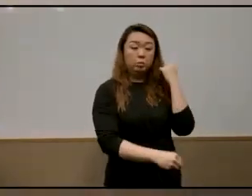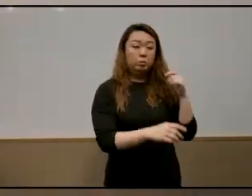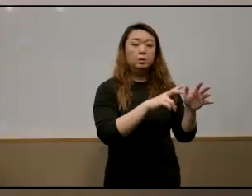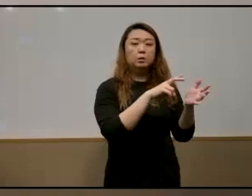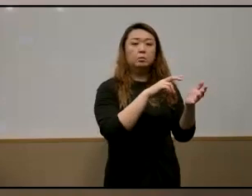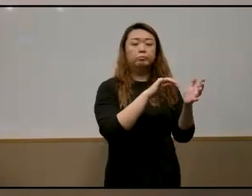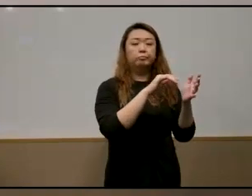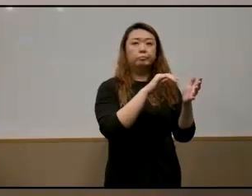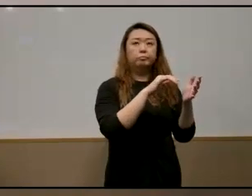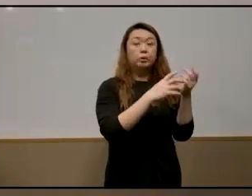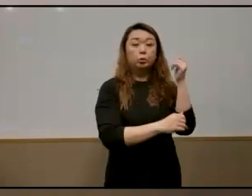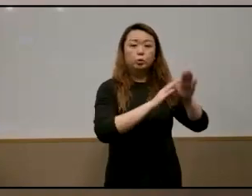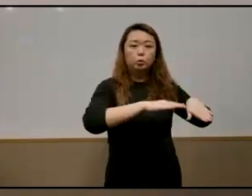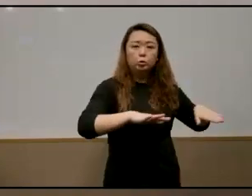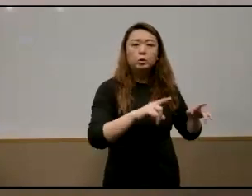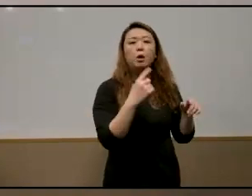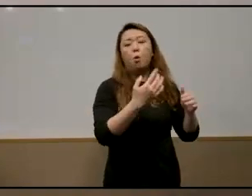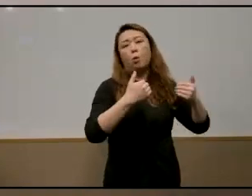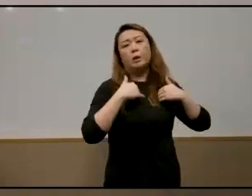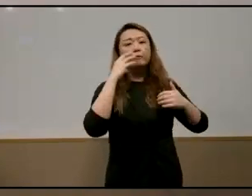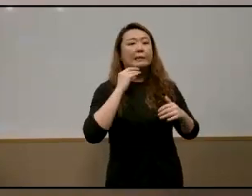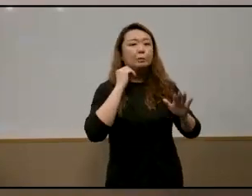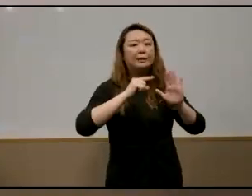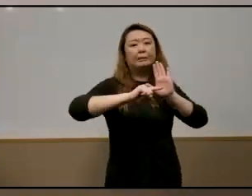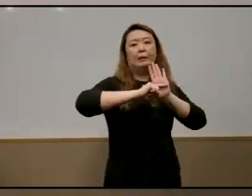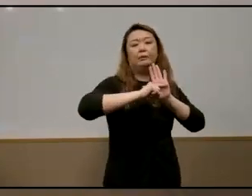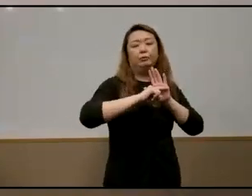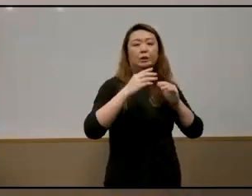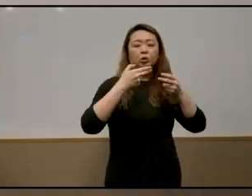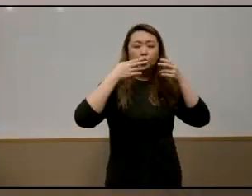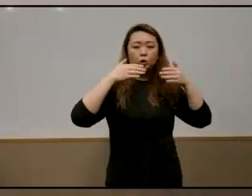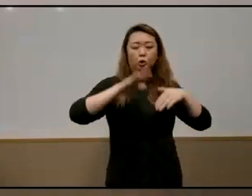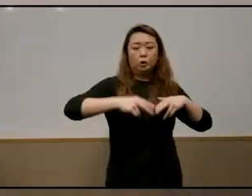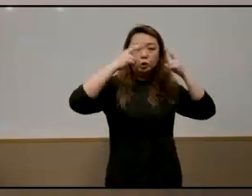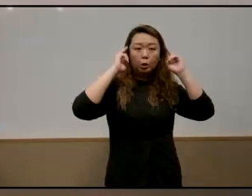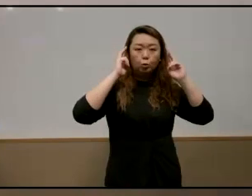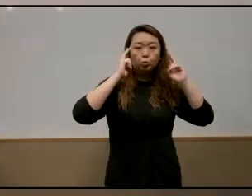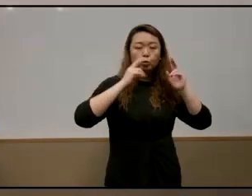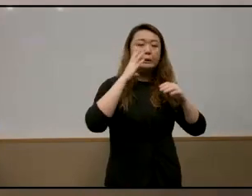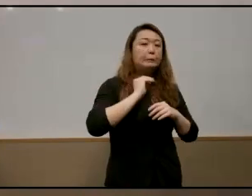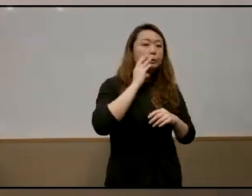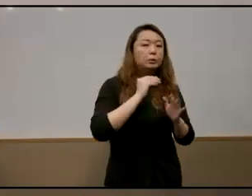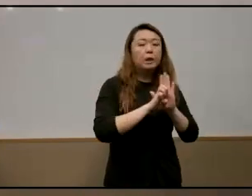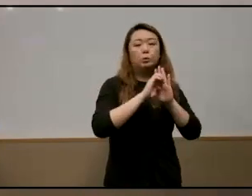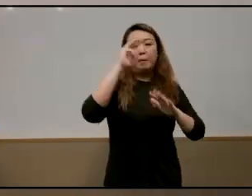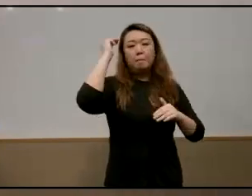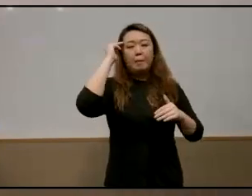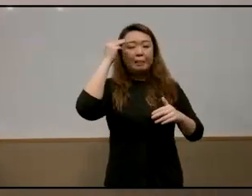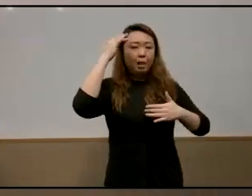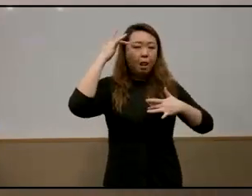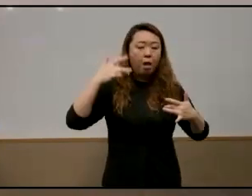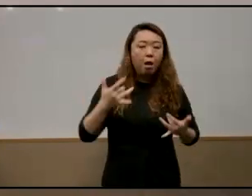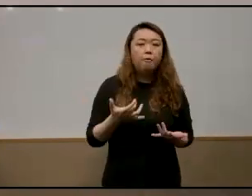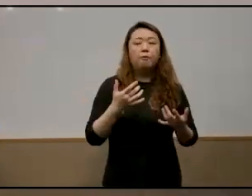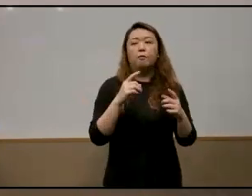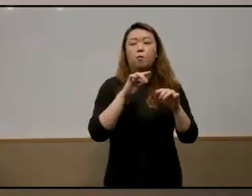childhood experience for example being bullied having a family member in prison or with mental illness so while both parents and young